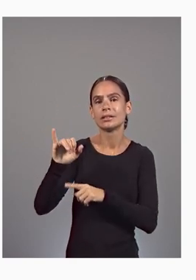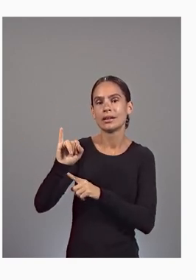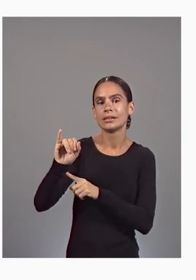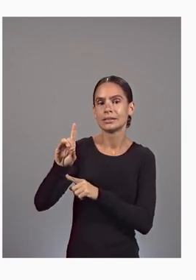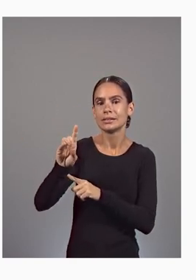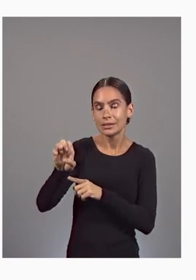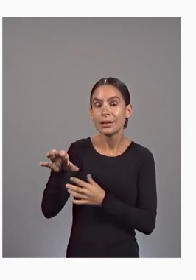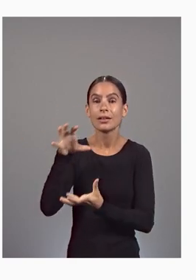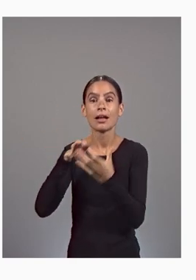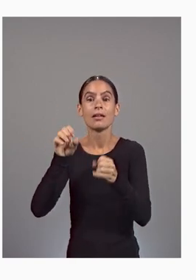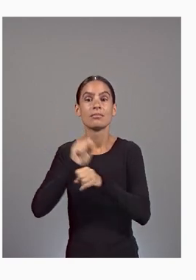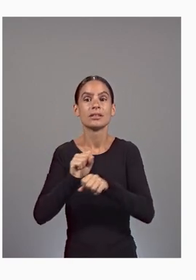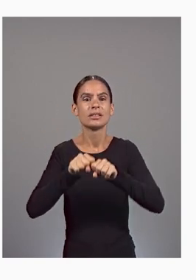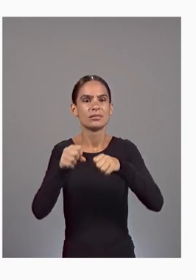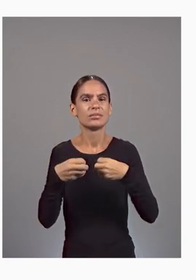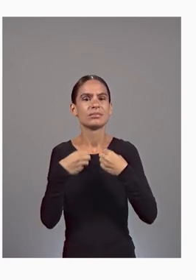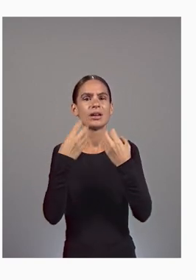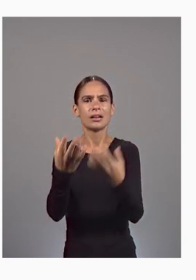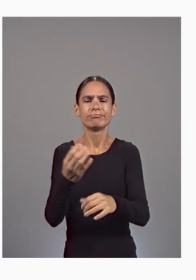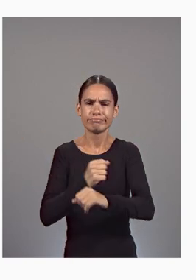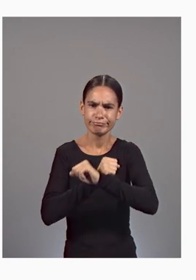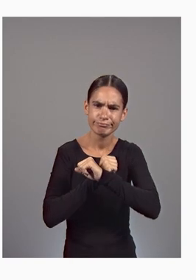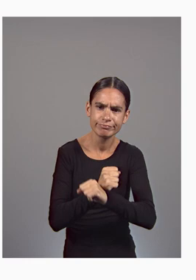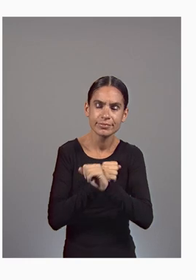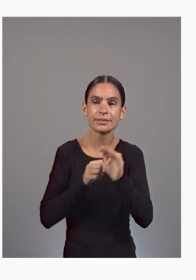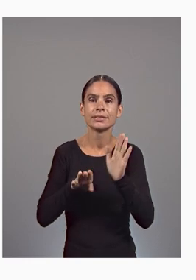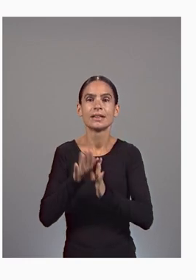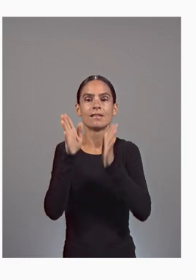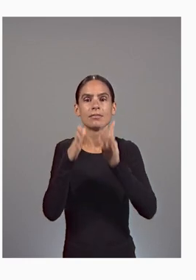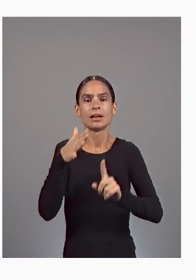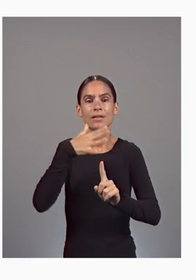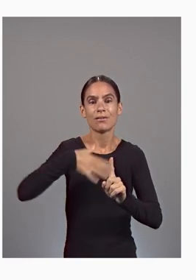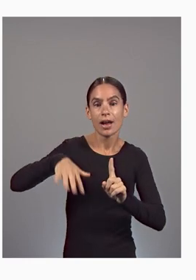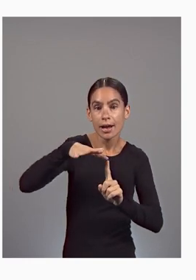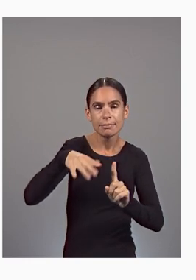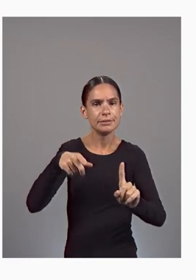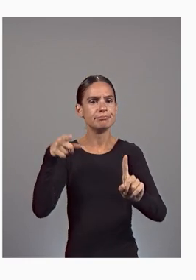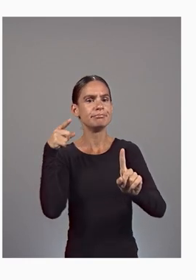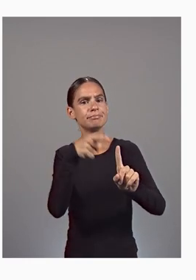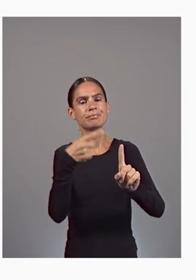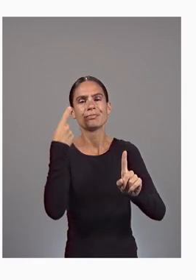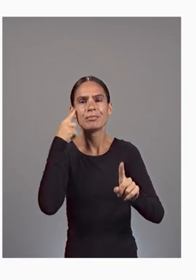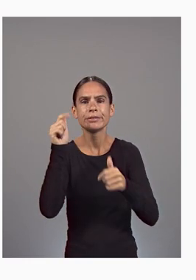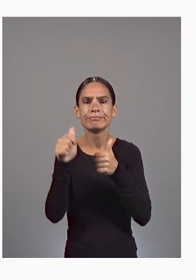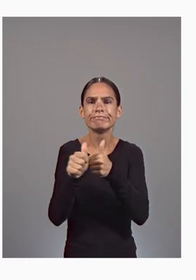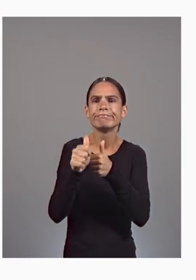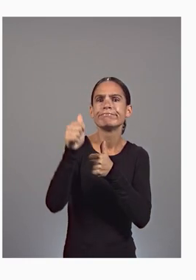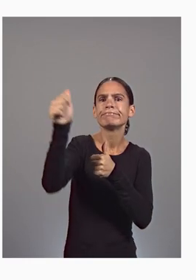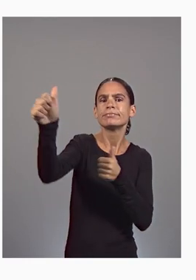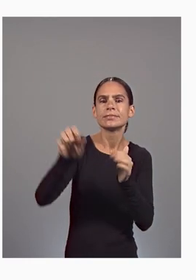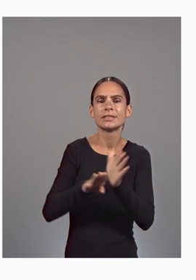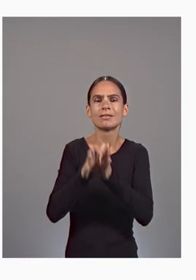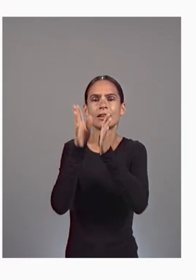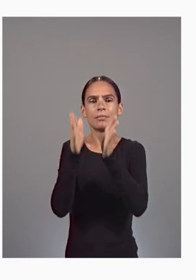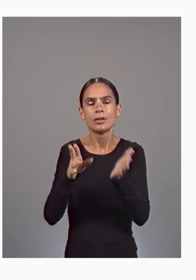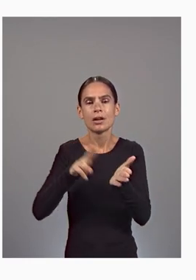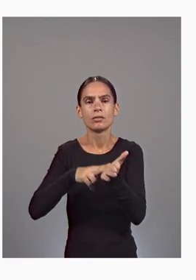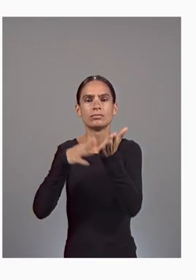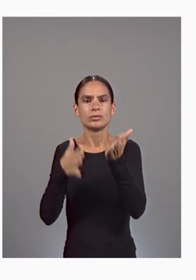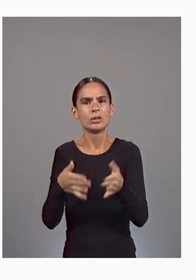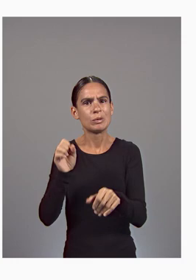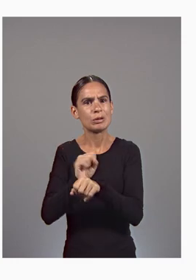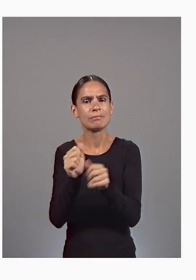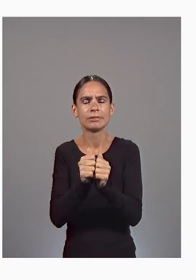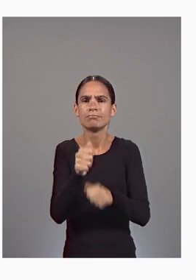a secure developer environment, especially for remote developers and contractors who work with sensitive